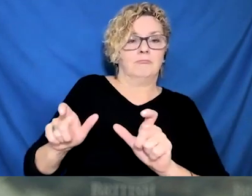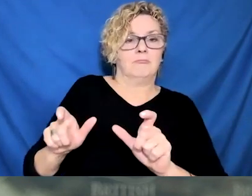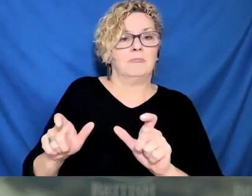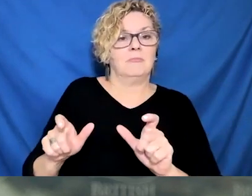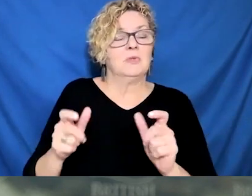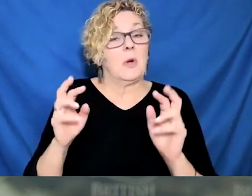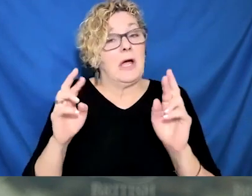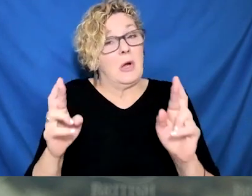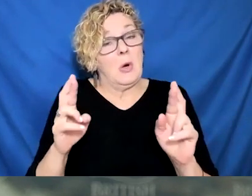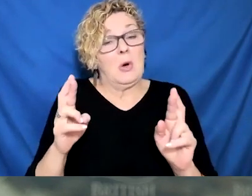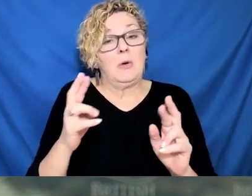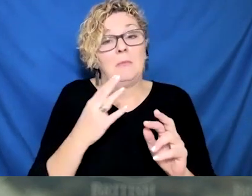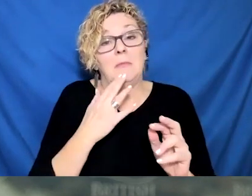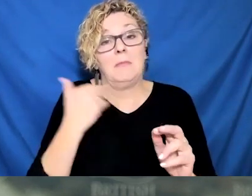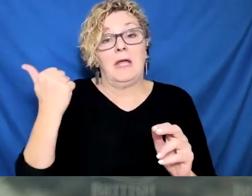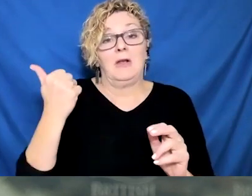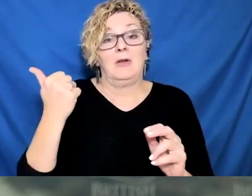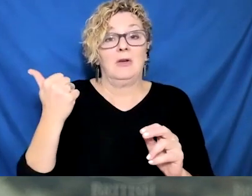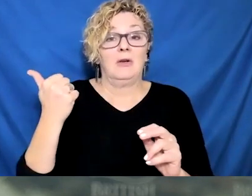and for